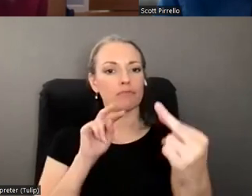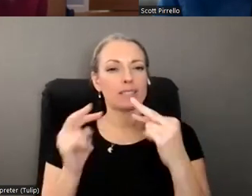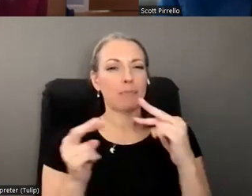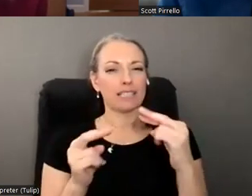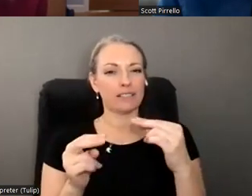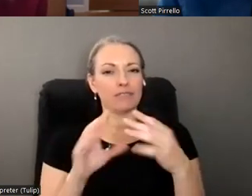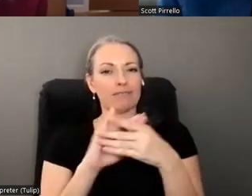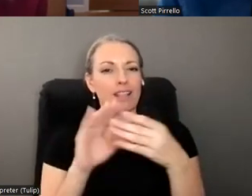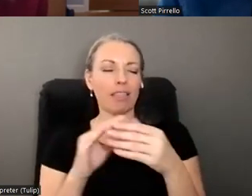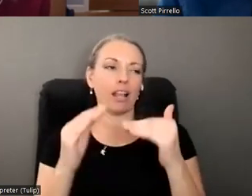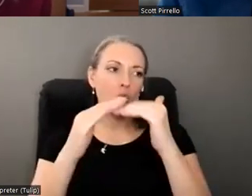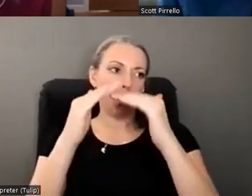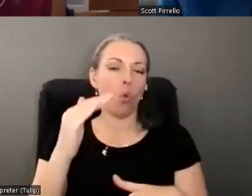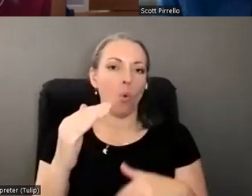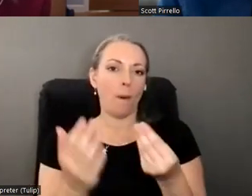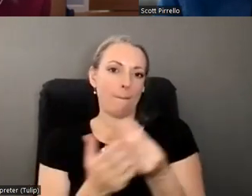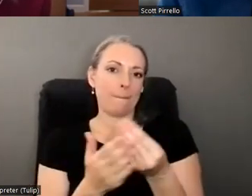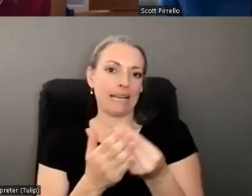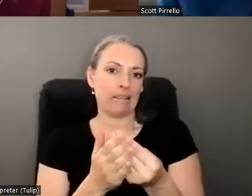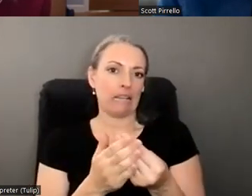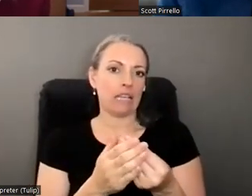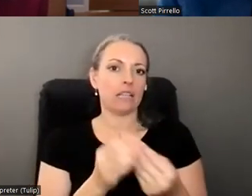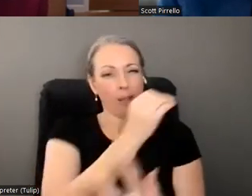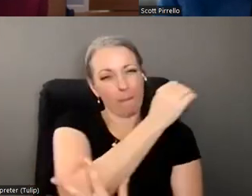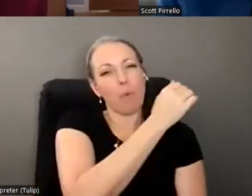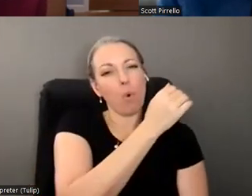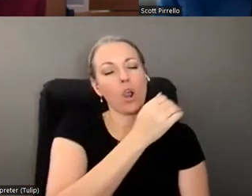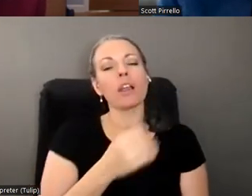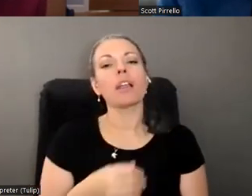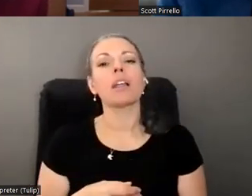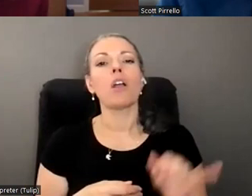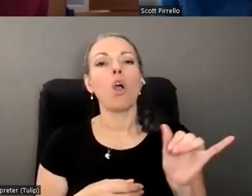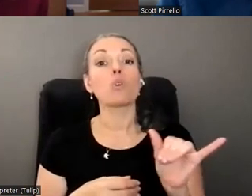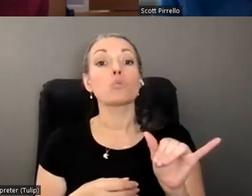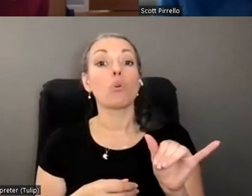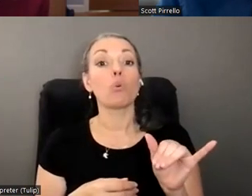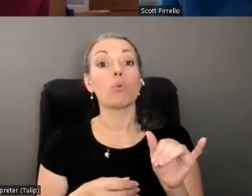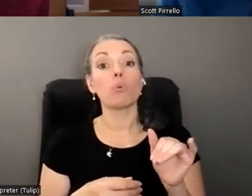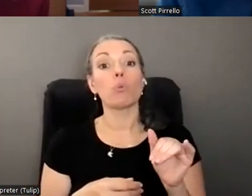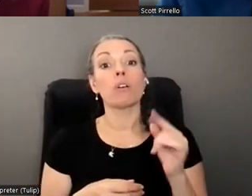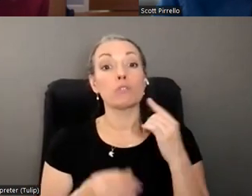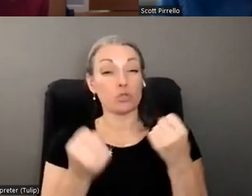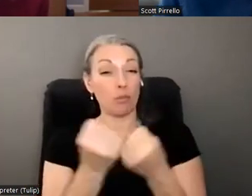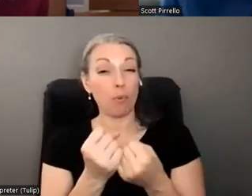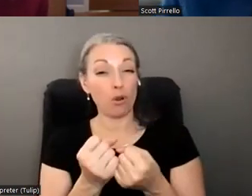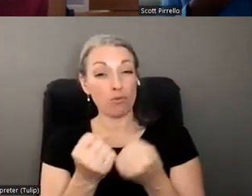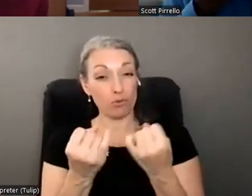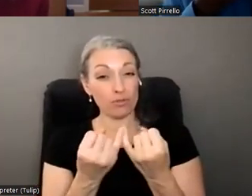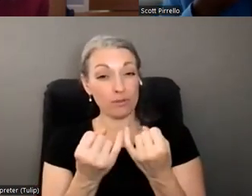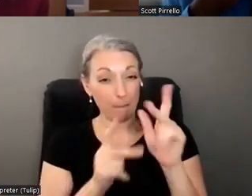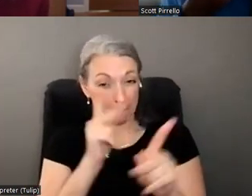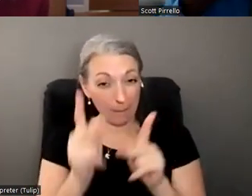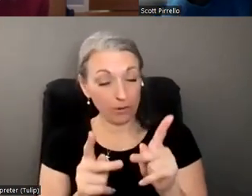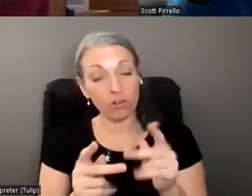lower income or individuals that need legal services, but our private bar also, um, you know, is there to support these individuals? I, would probably